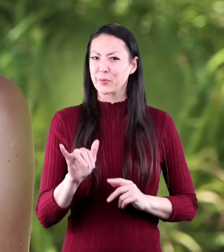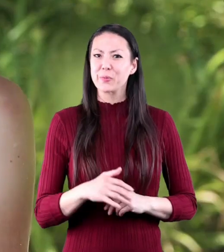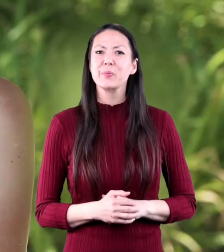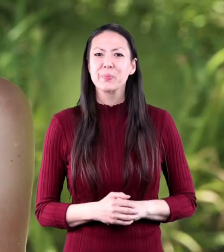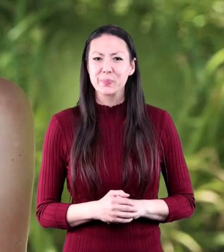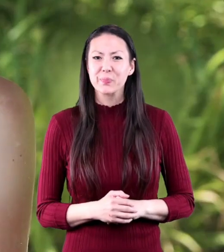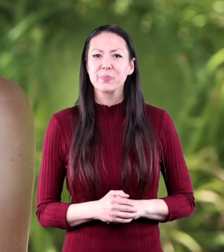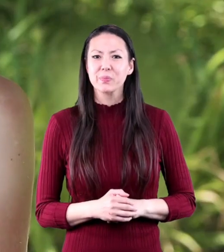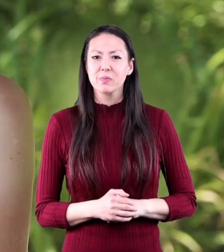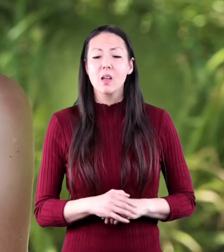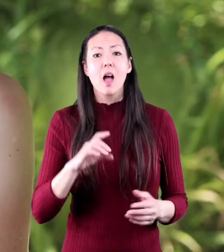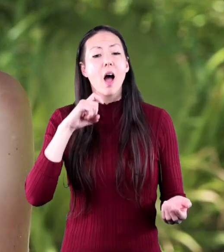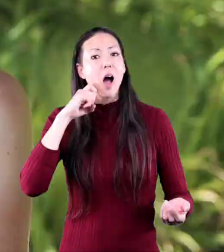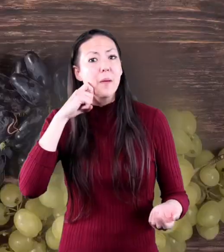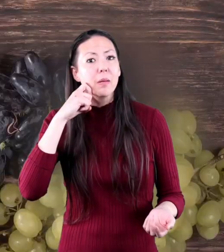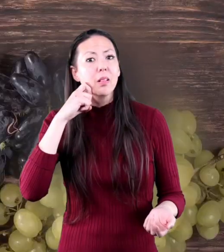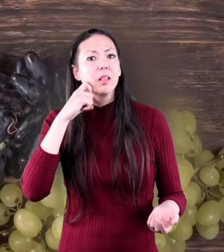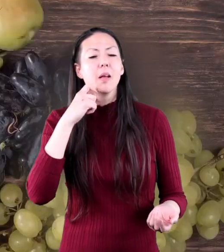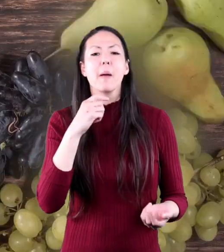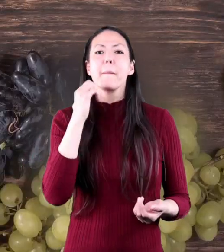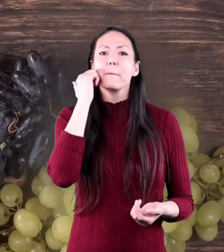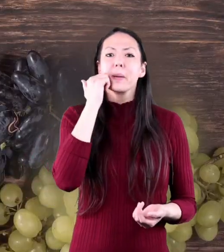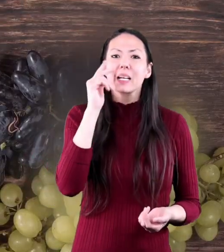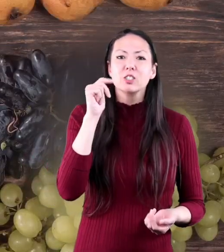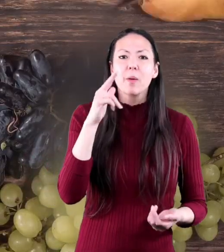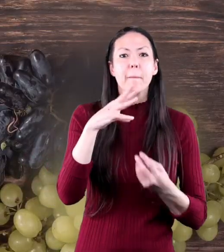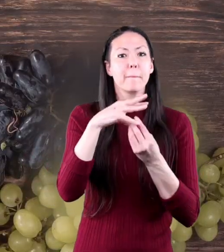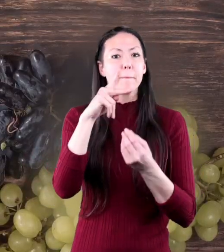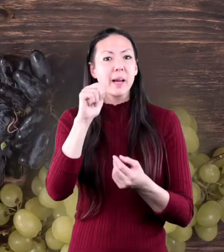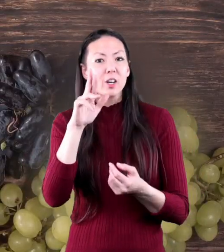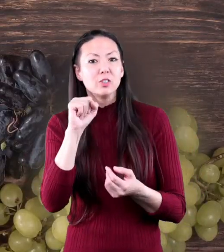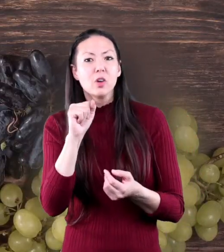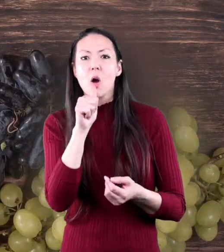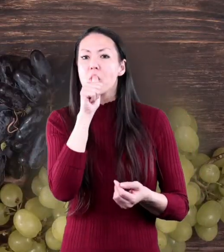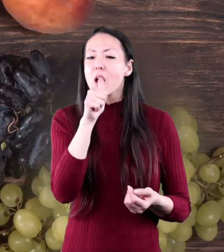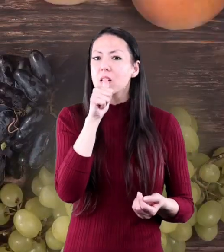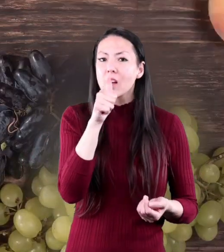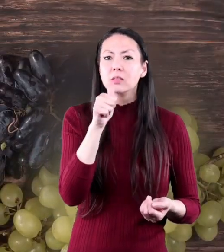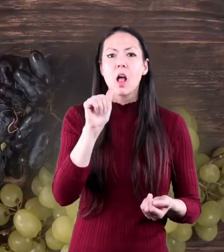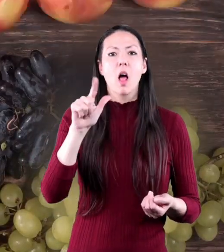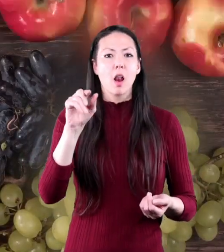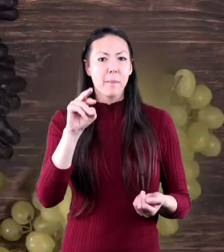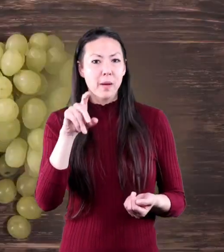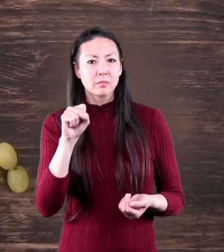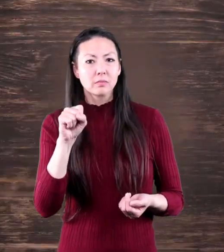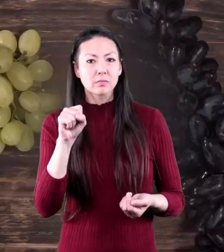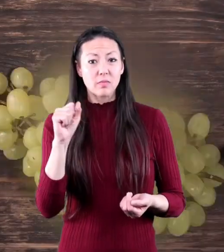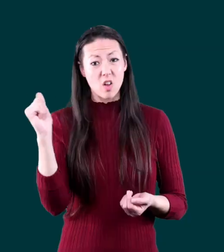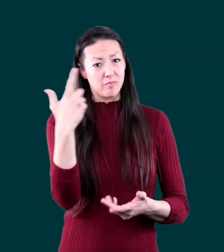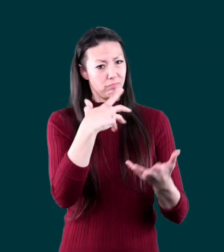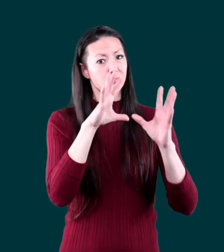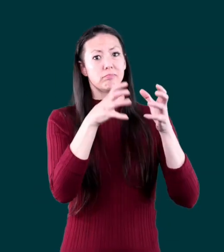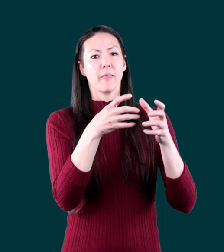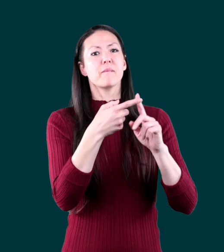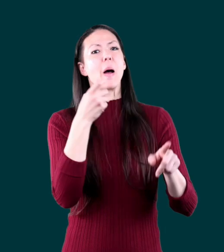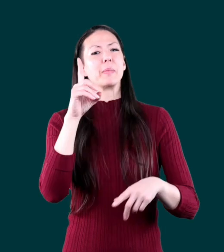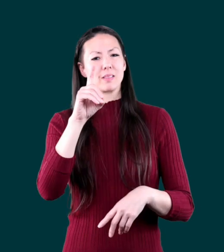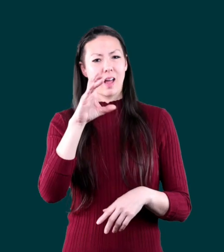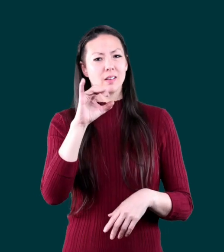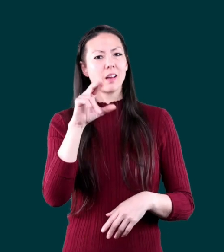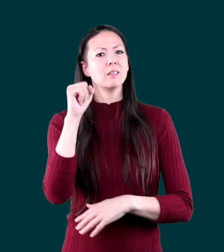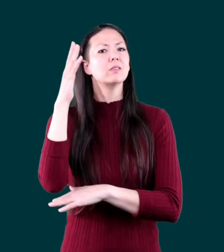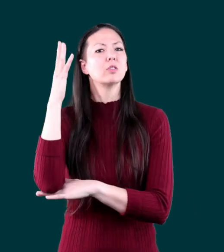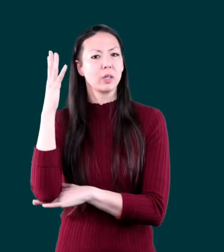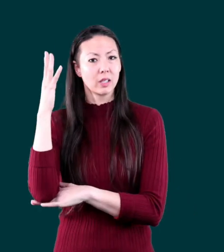people too. Apples, peaches, pears, walnuts, and almonds, they all come from